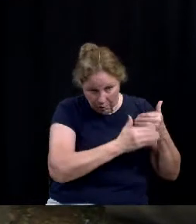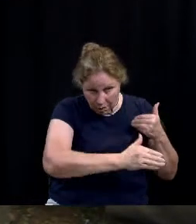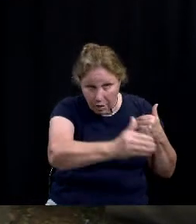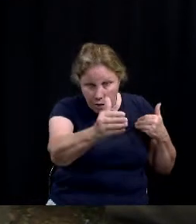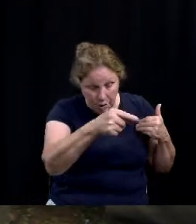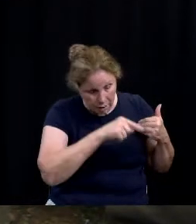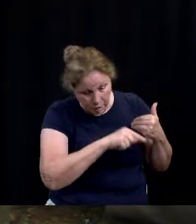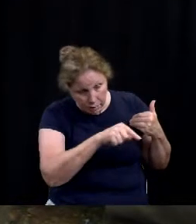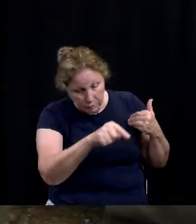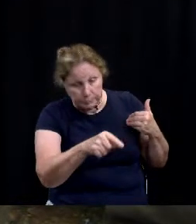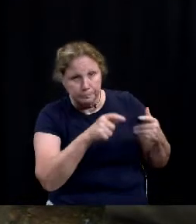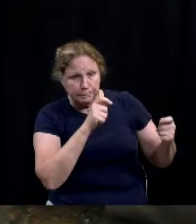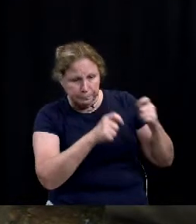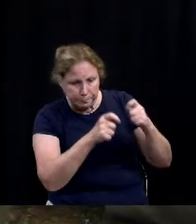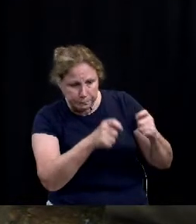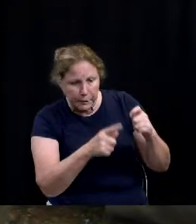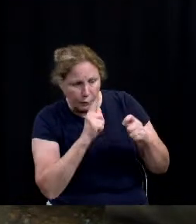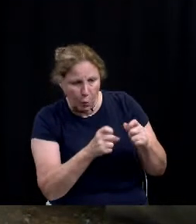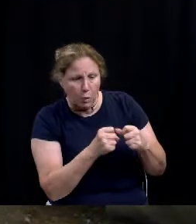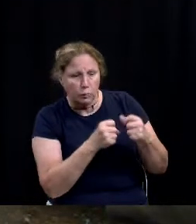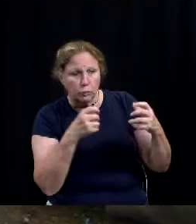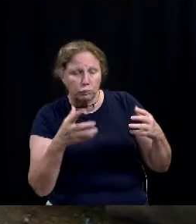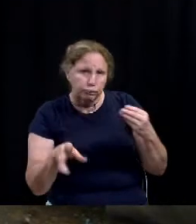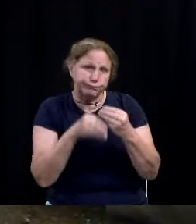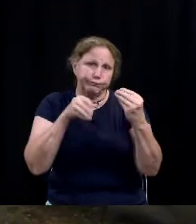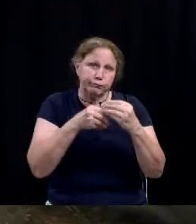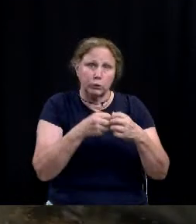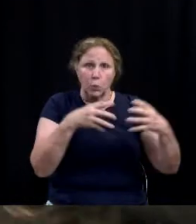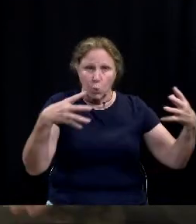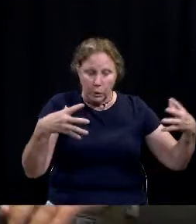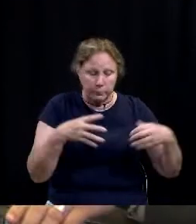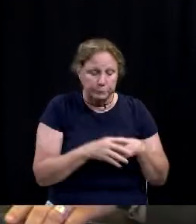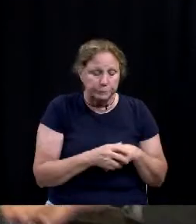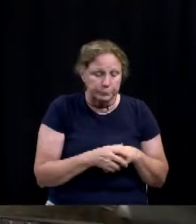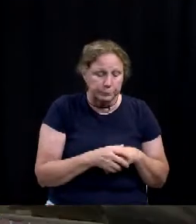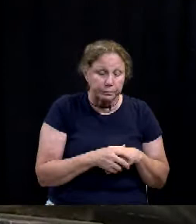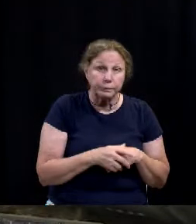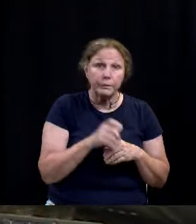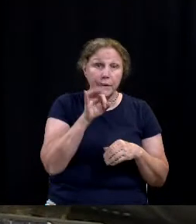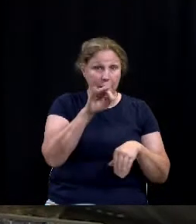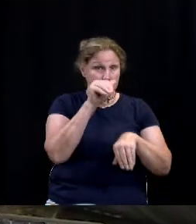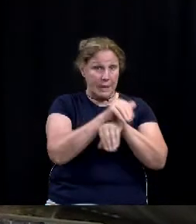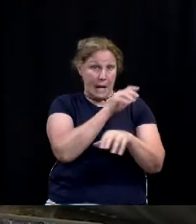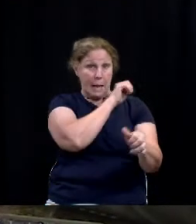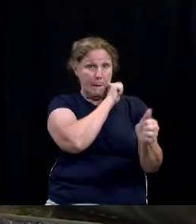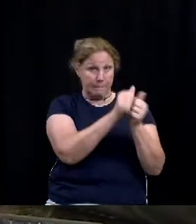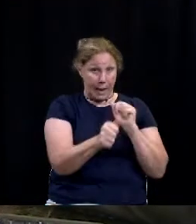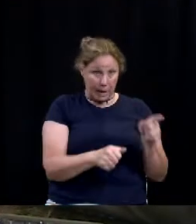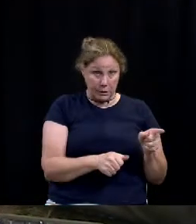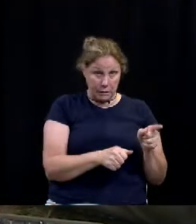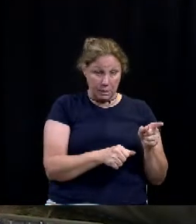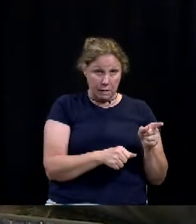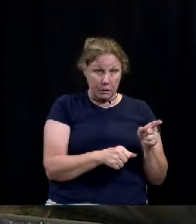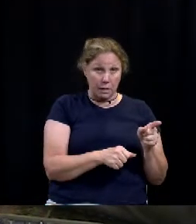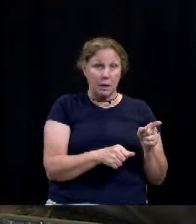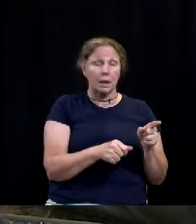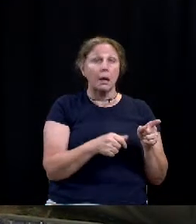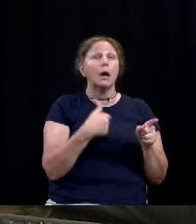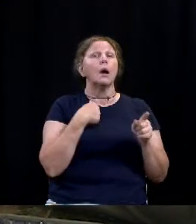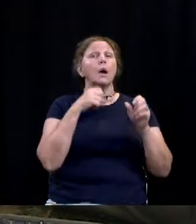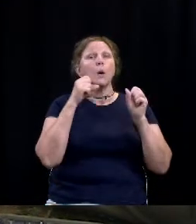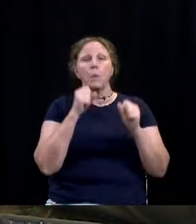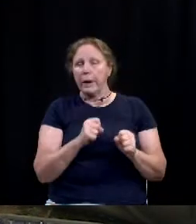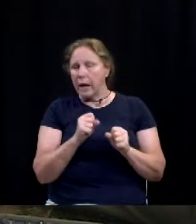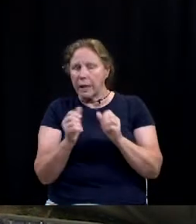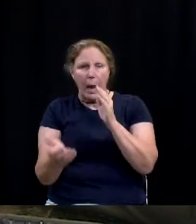some adjustments for growth. In order... If you pass it tonight, we can amend at